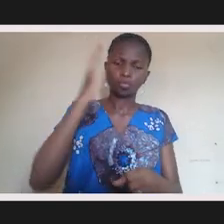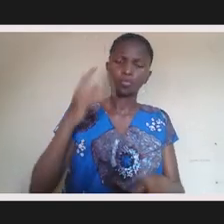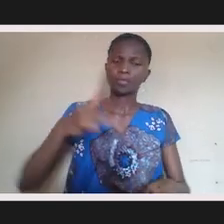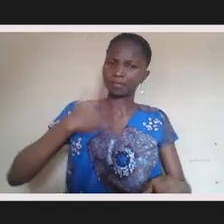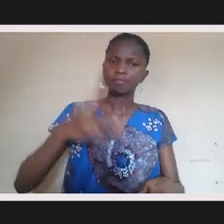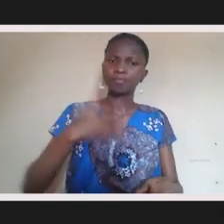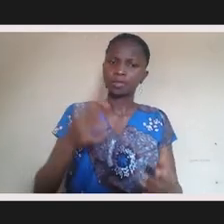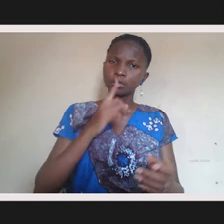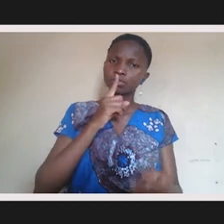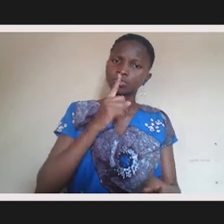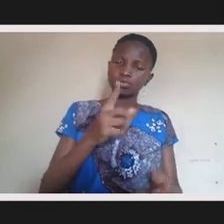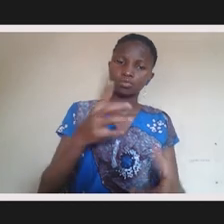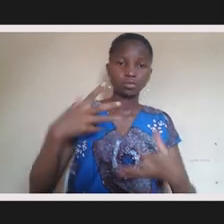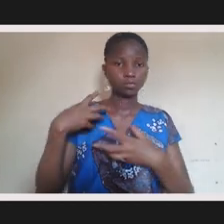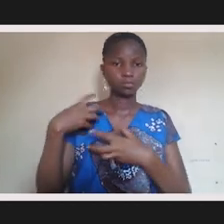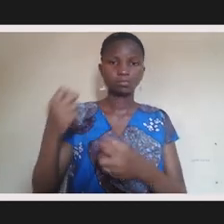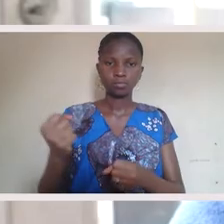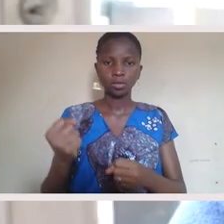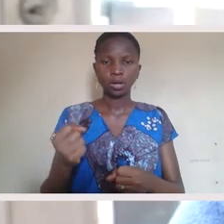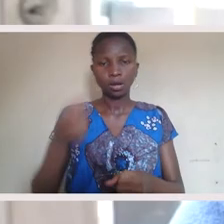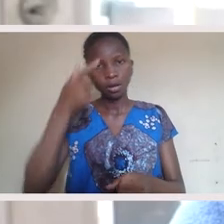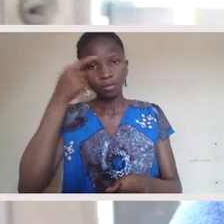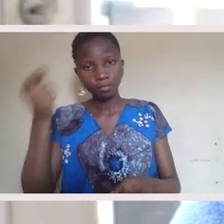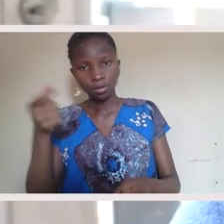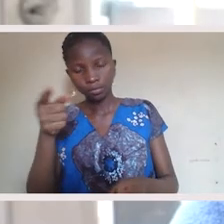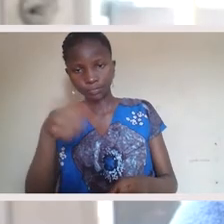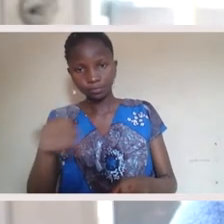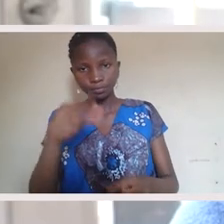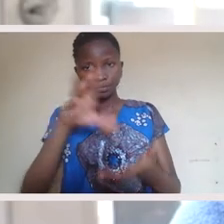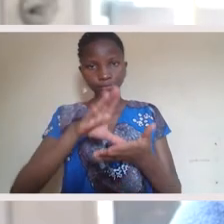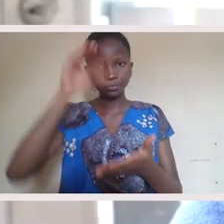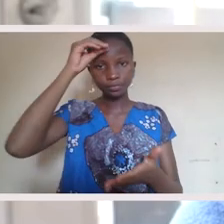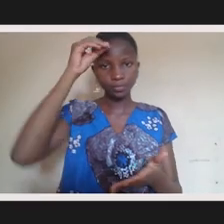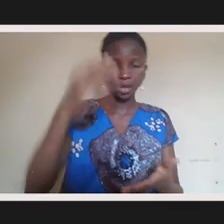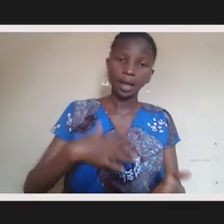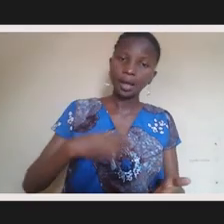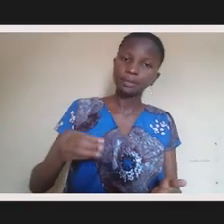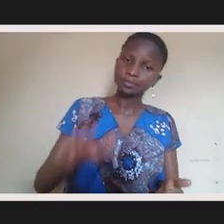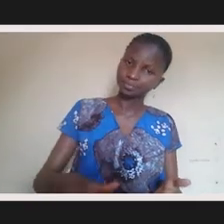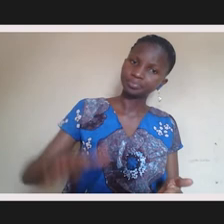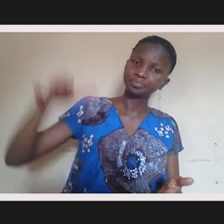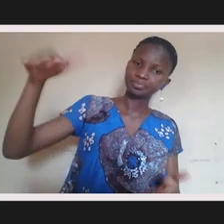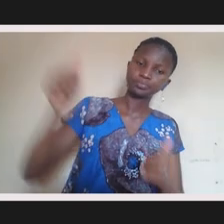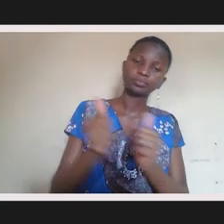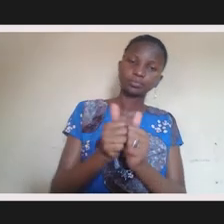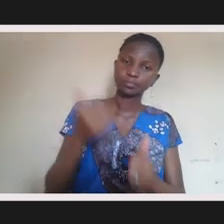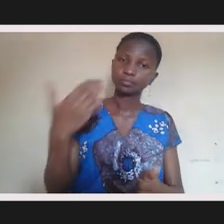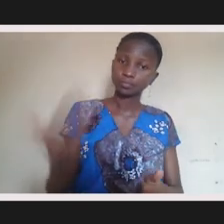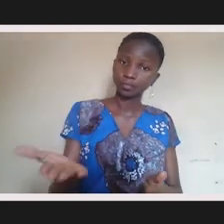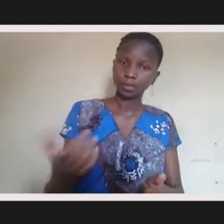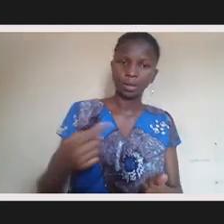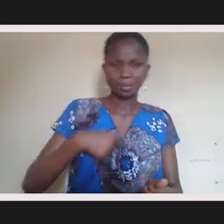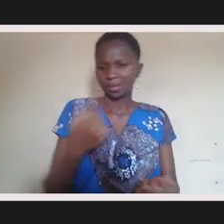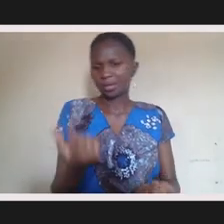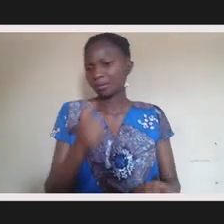will be from a more genuine place because this is what they're learning and what they're growing up with. You know,